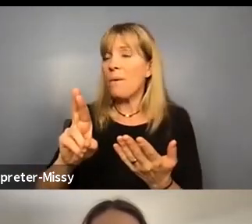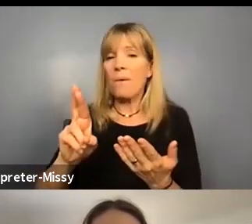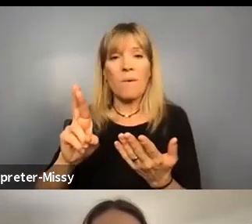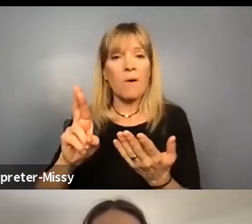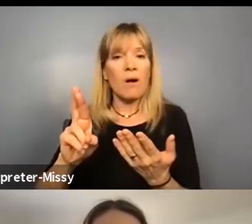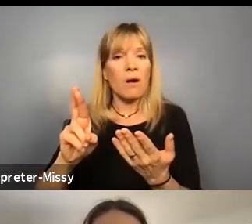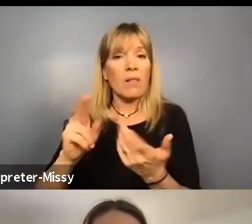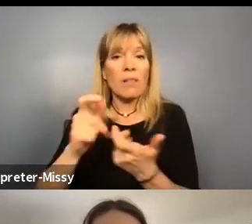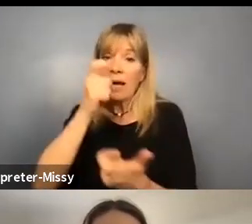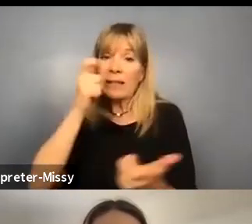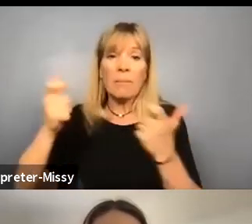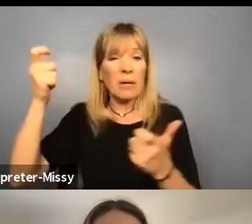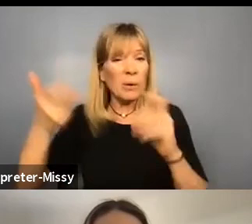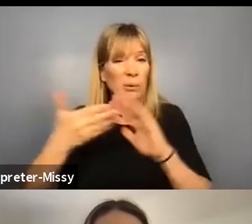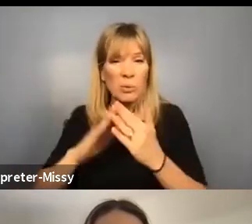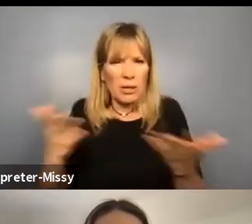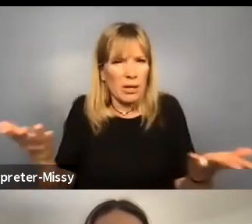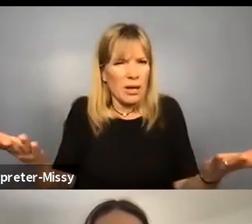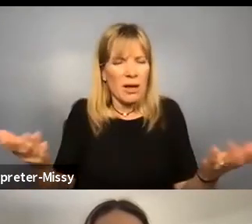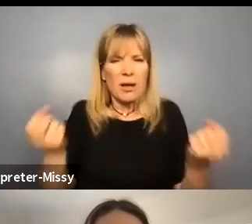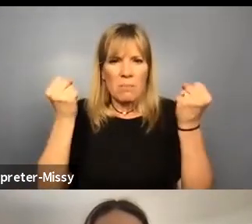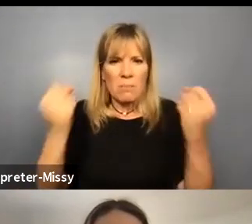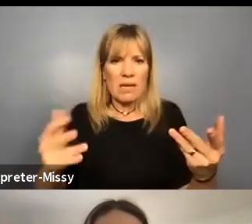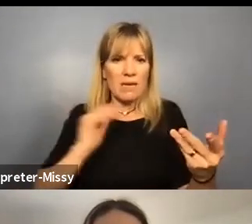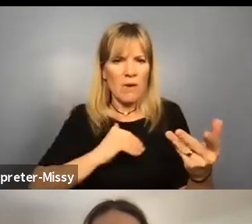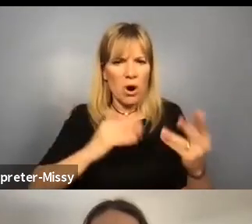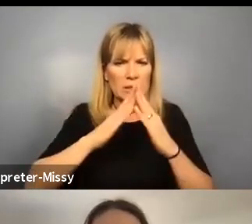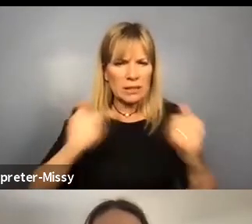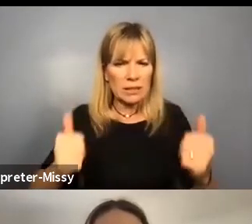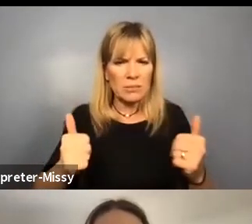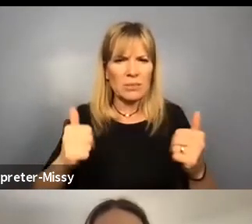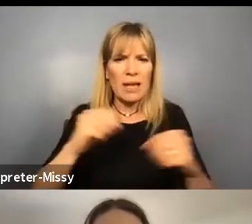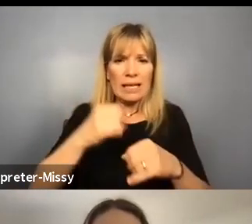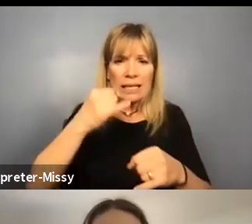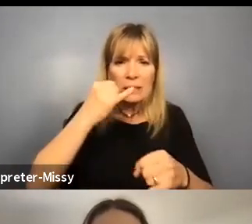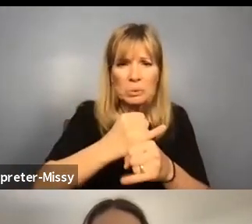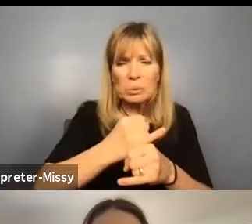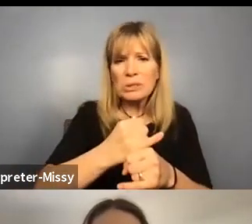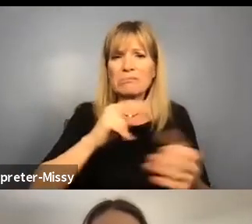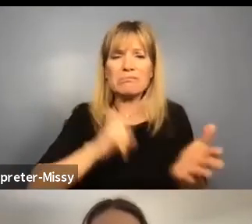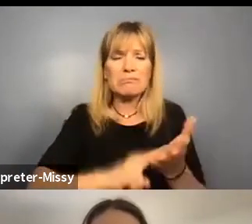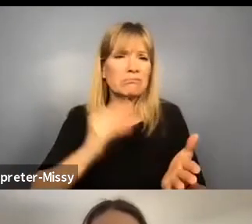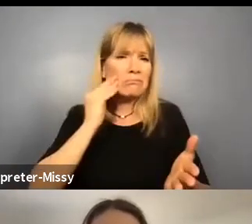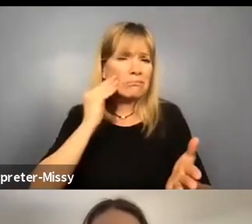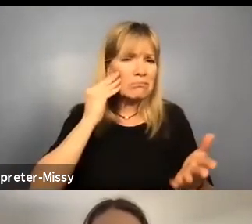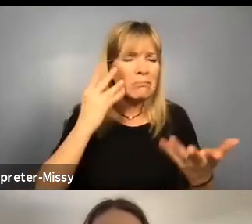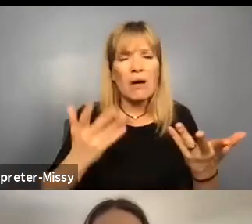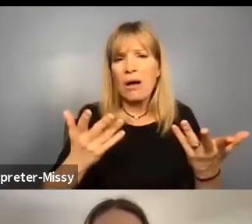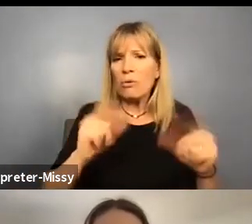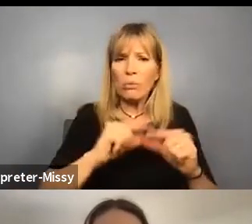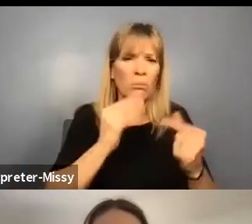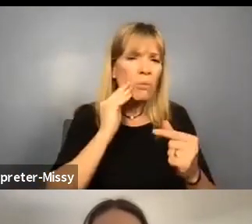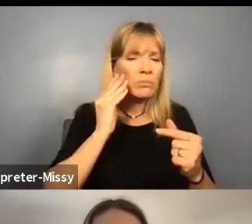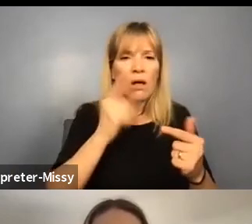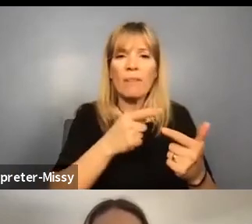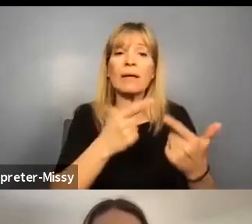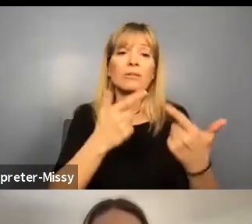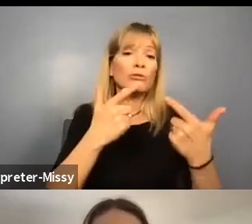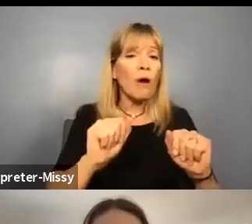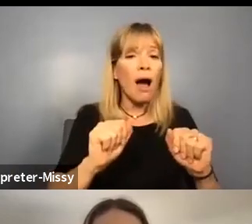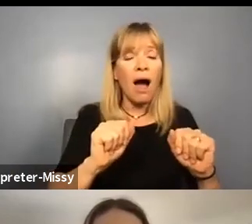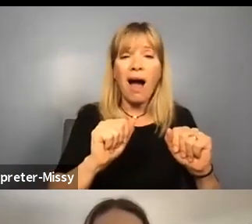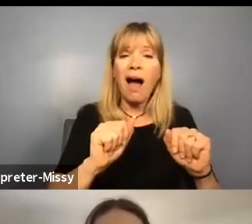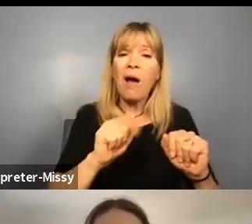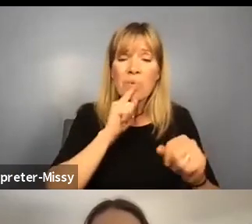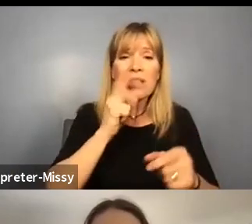larger community. So many of our systems and institutions, um, again, try very